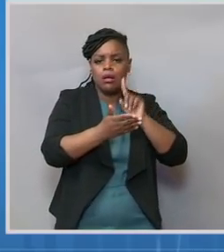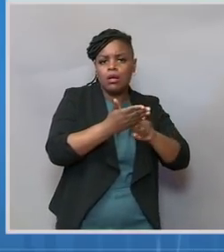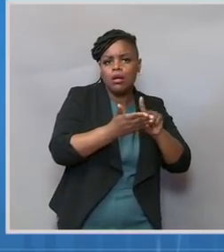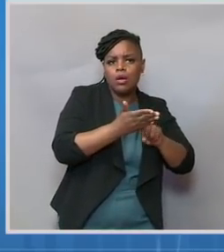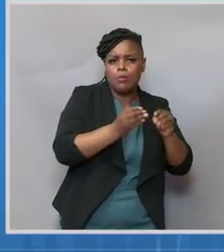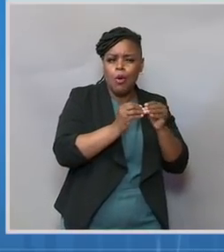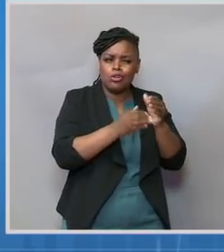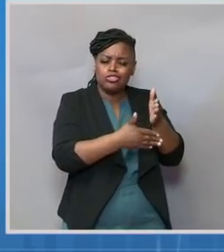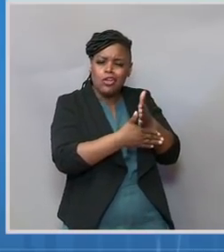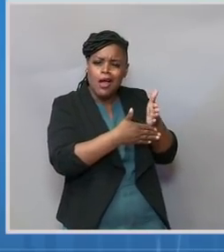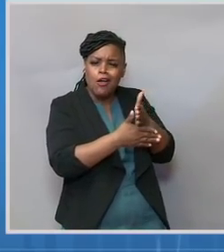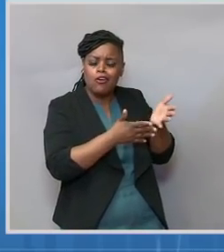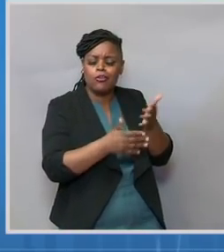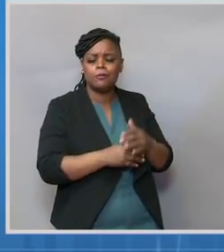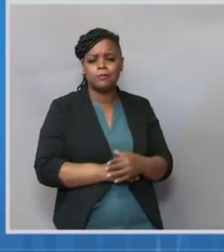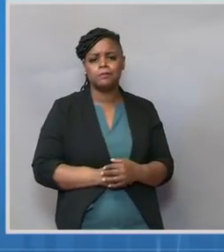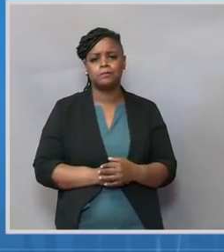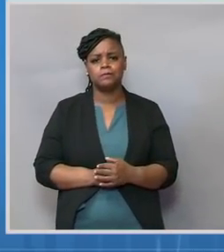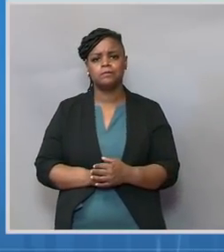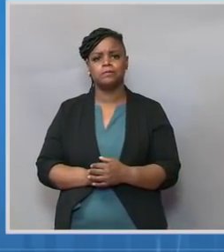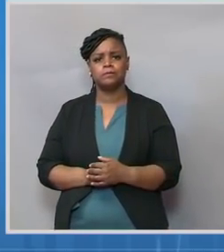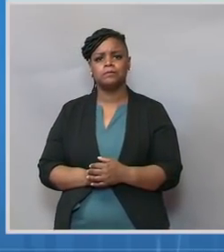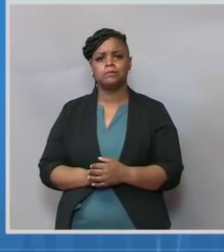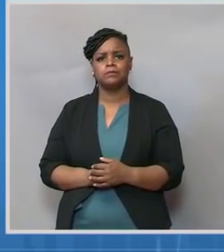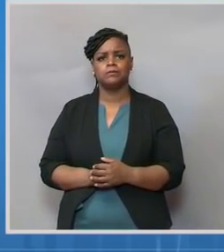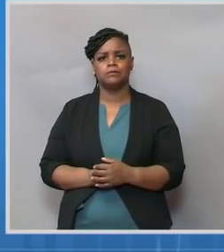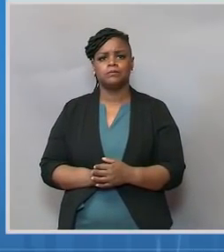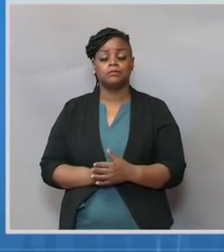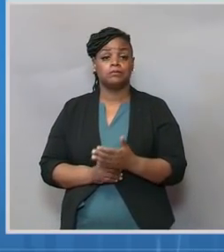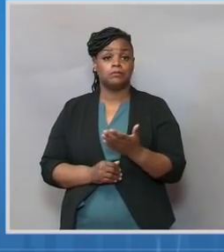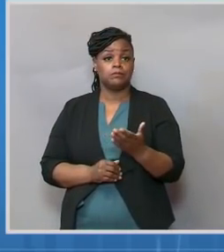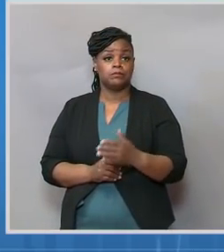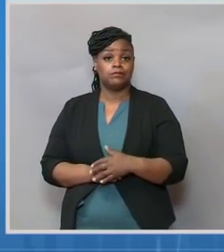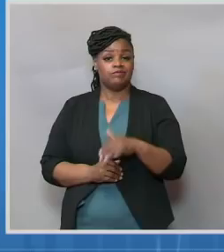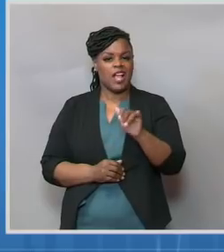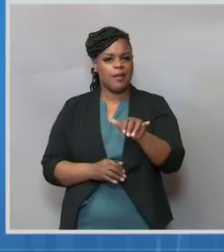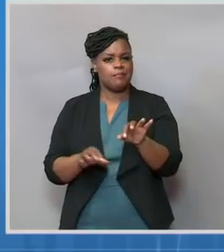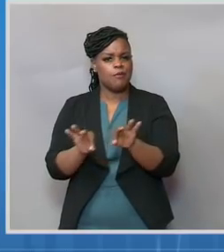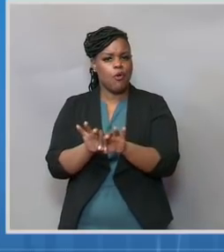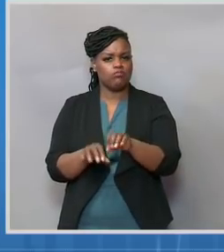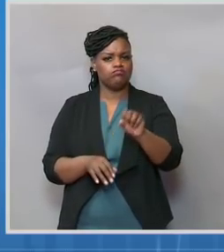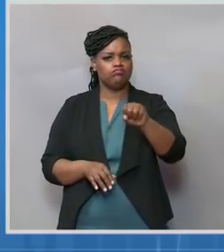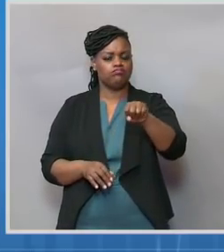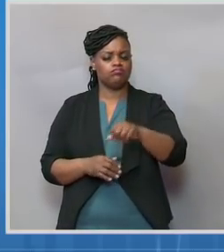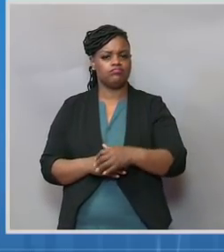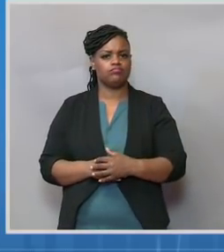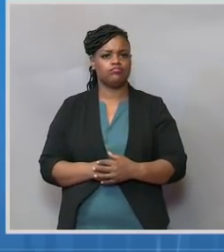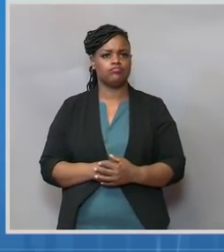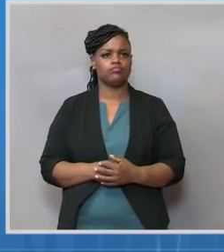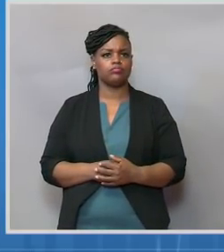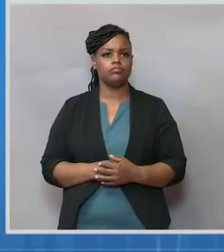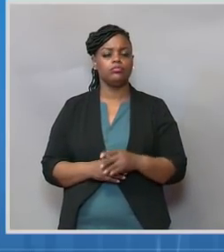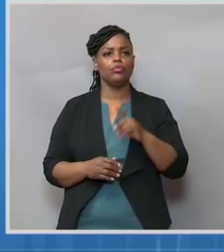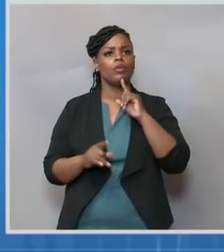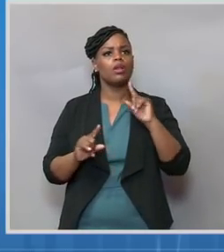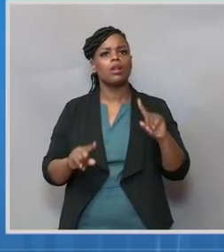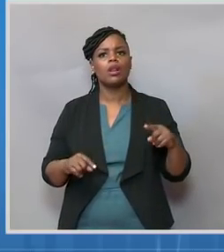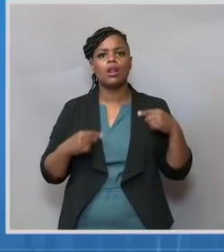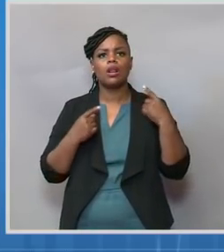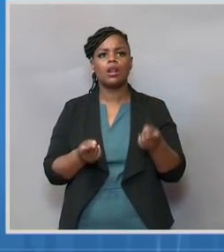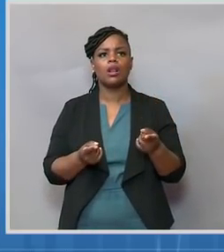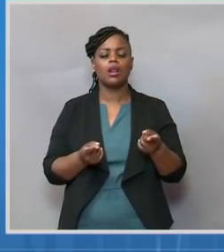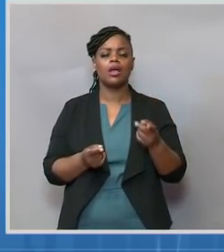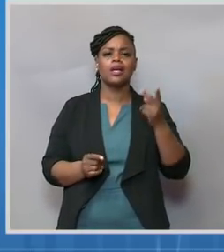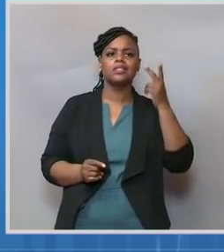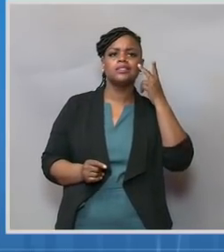The President, the that's important is that early on, when we were not seeing countries in the lower and middle